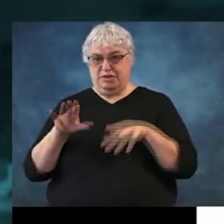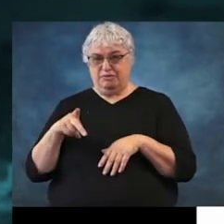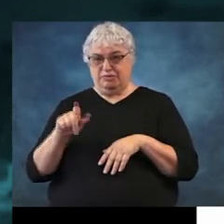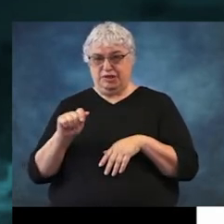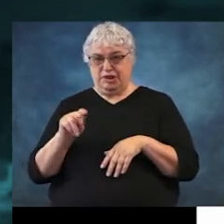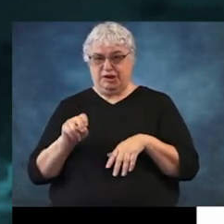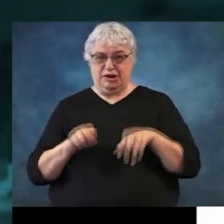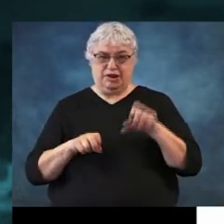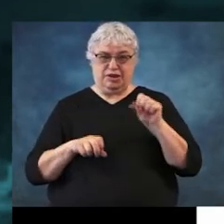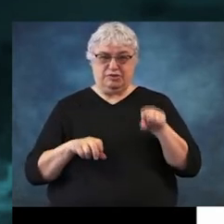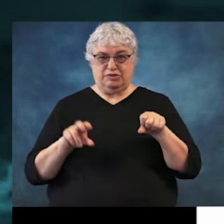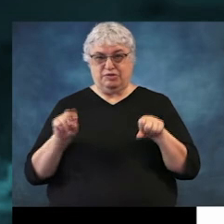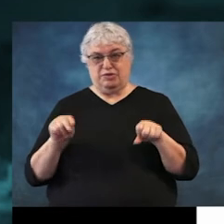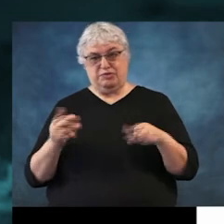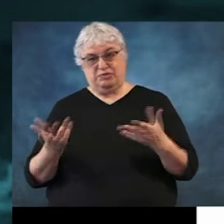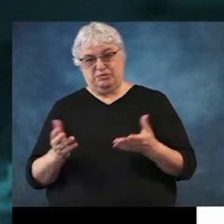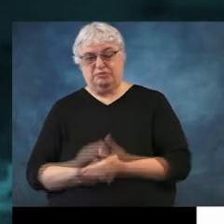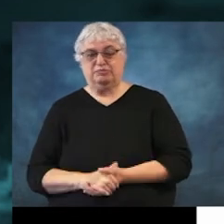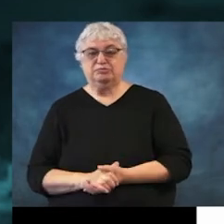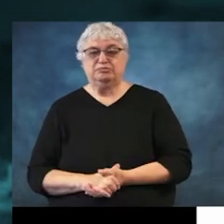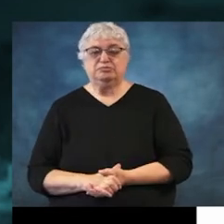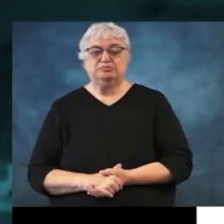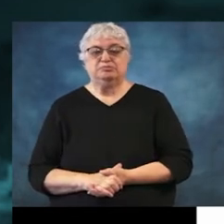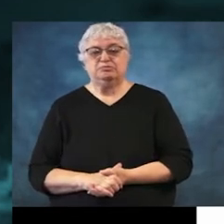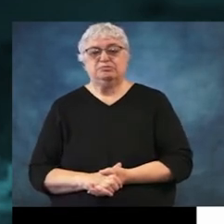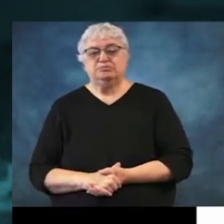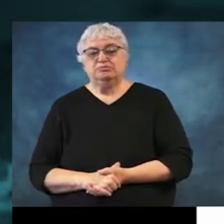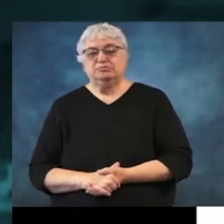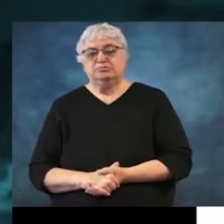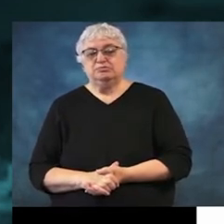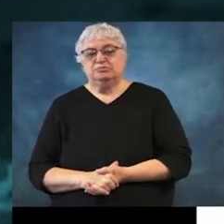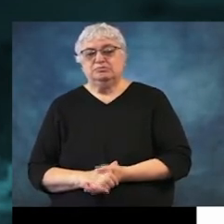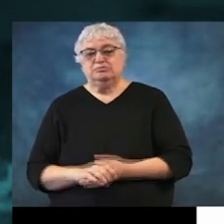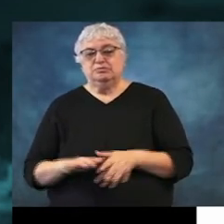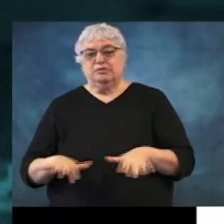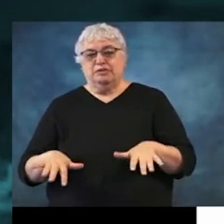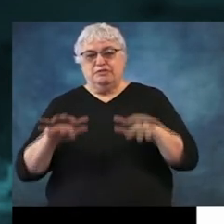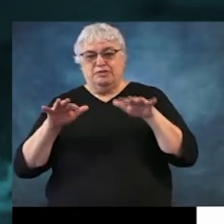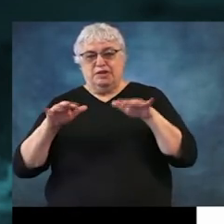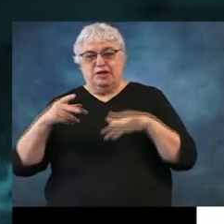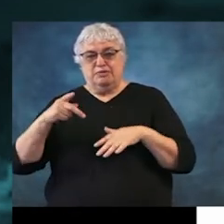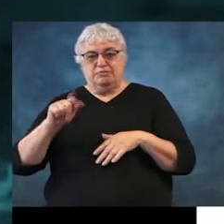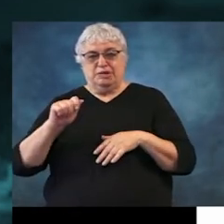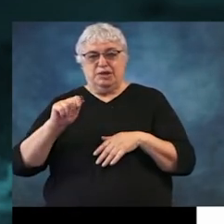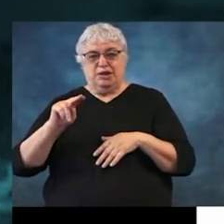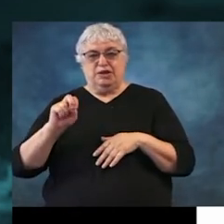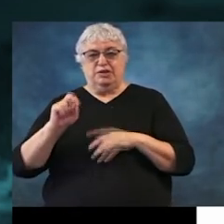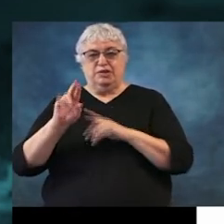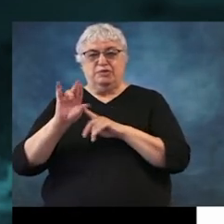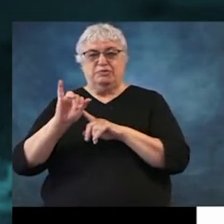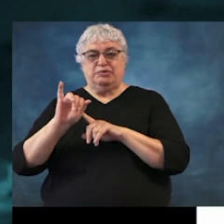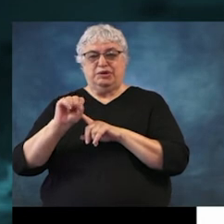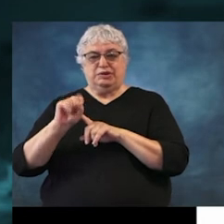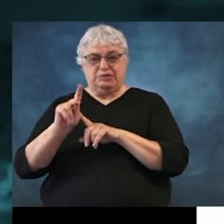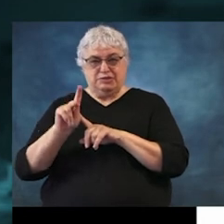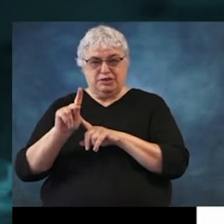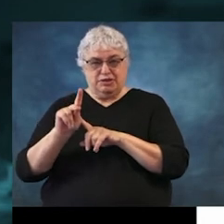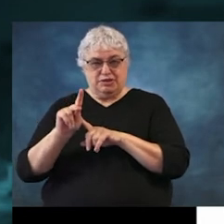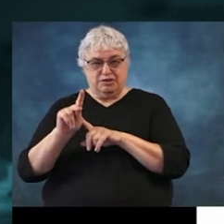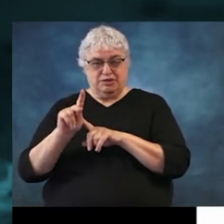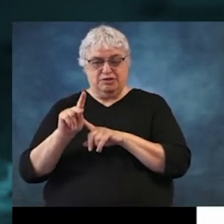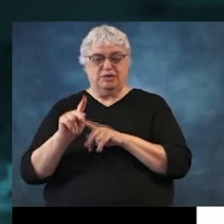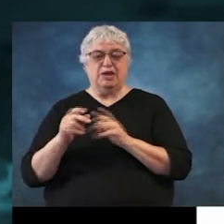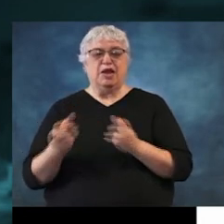am I out of a floodplain? But just to be clear, floodplains are a risk map. They determine